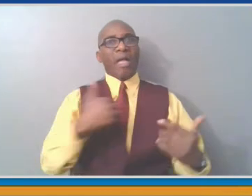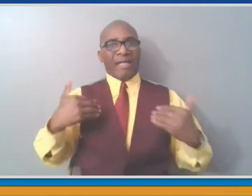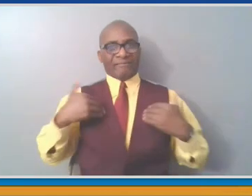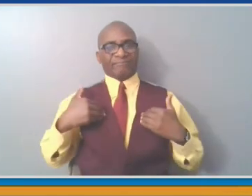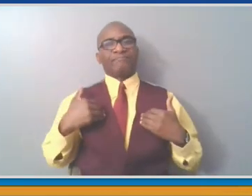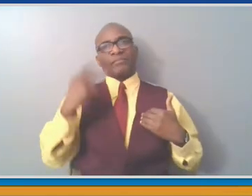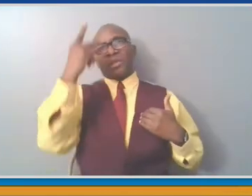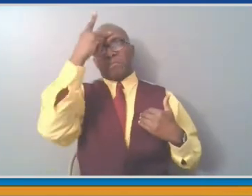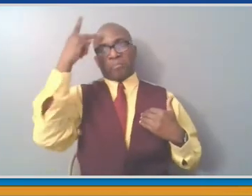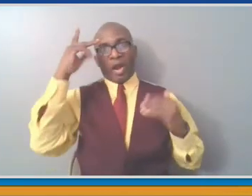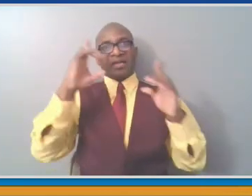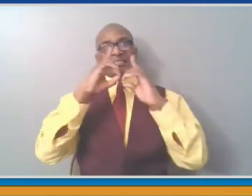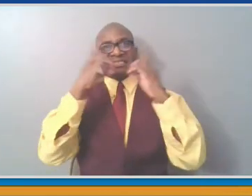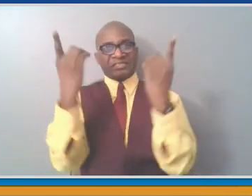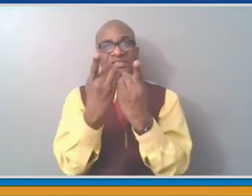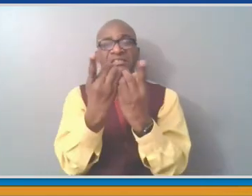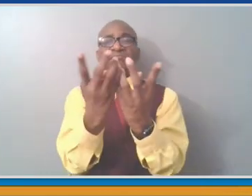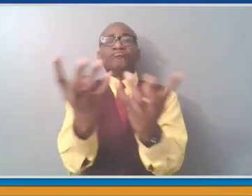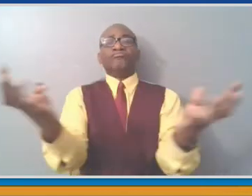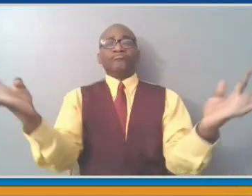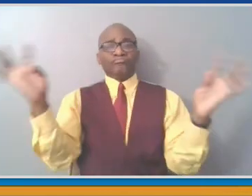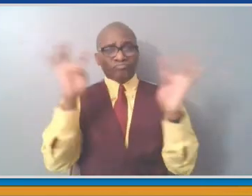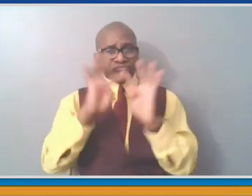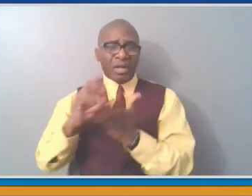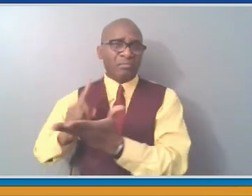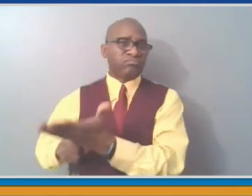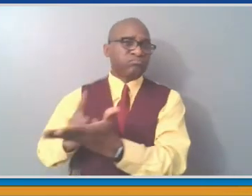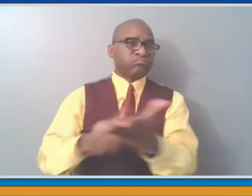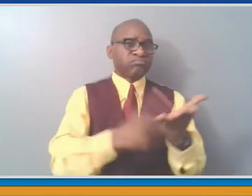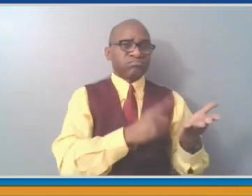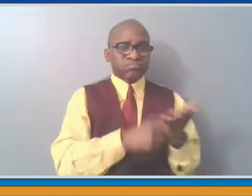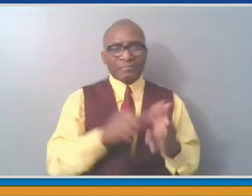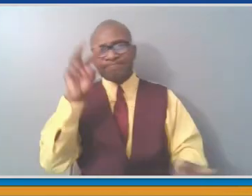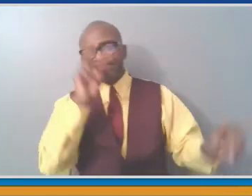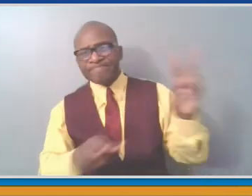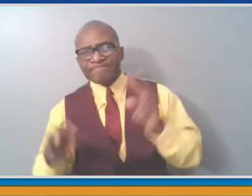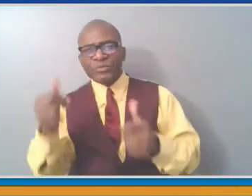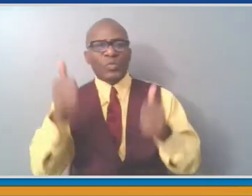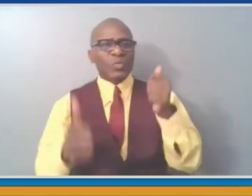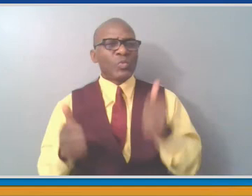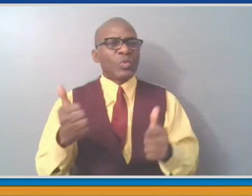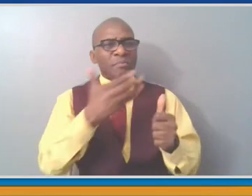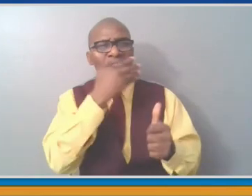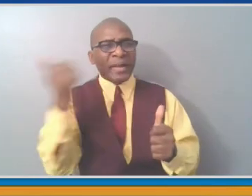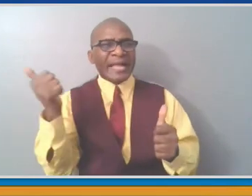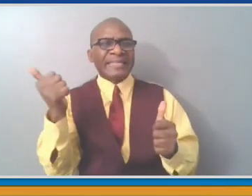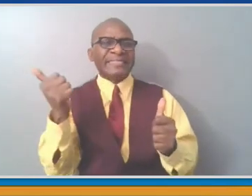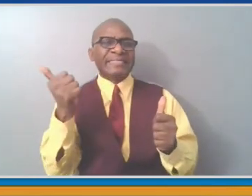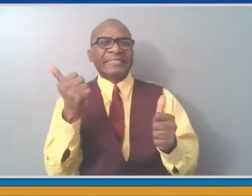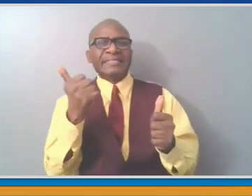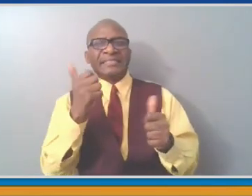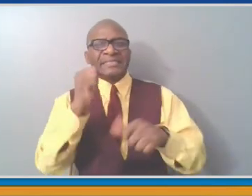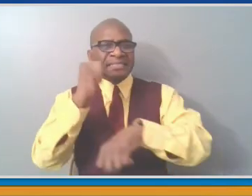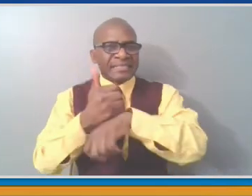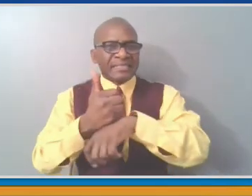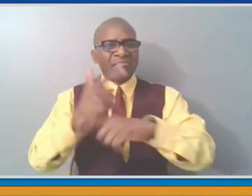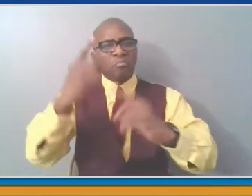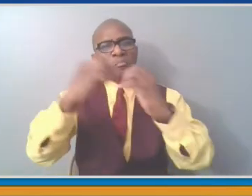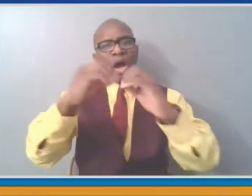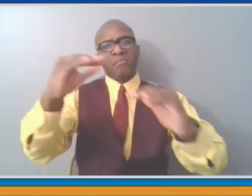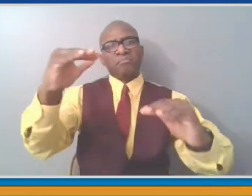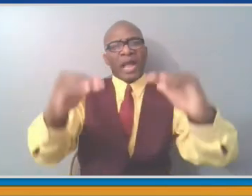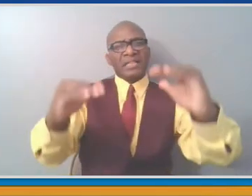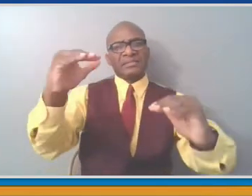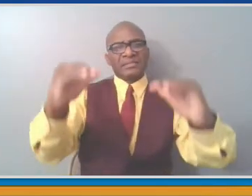recreational needs of our people, and to try to create some balance so that we have all of these things in some reasonable proportion. So that is the update that I